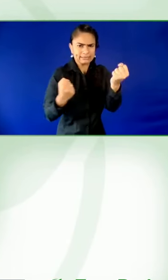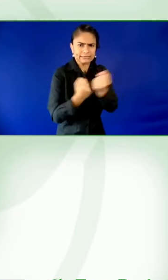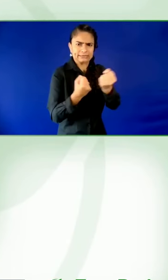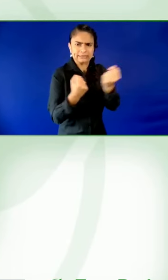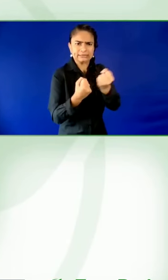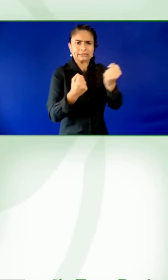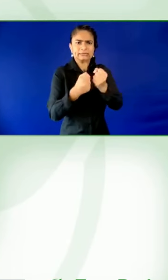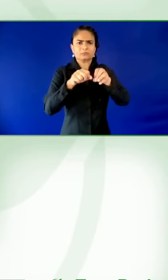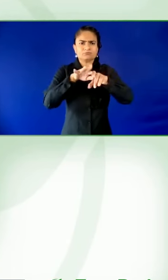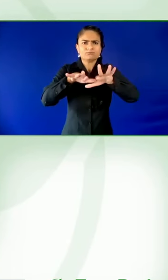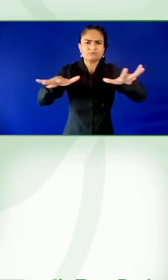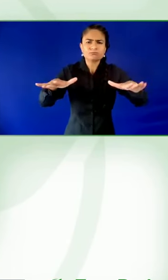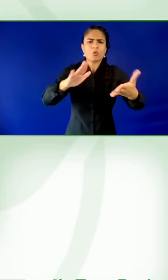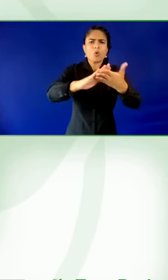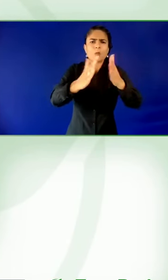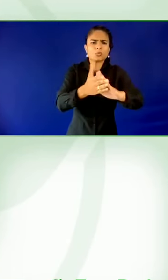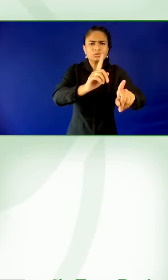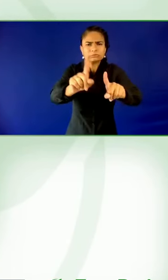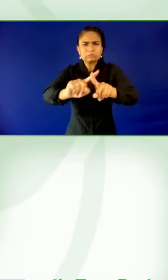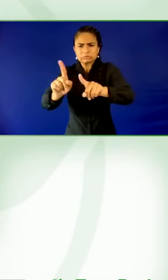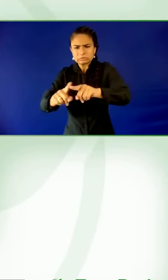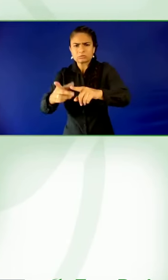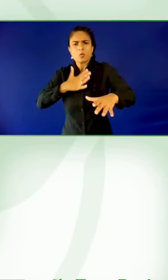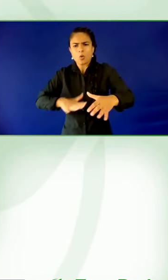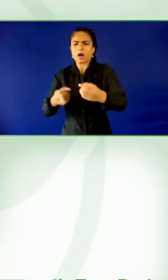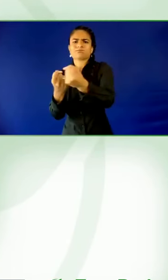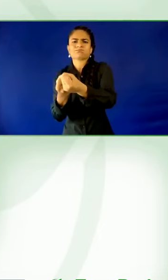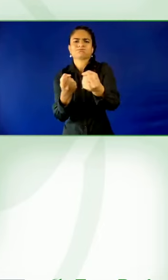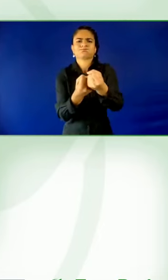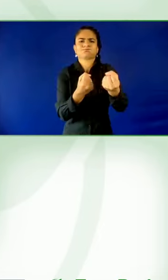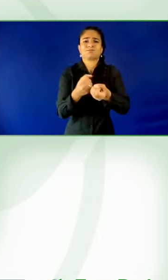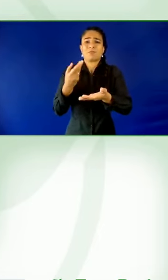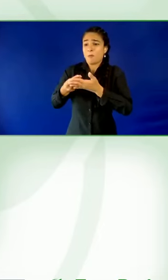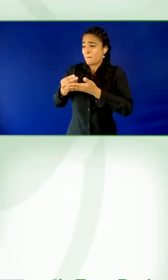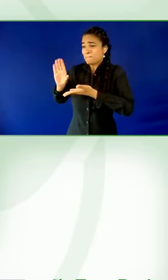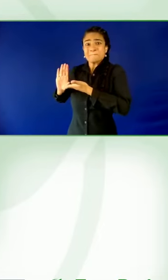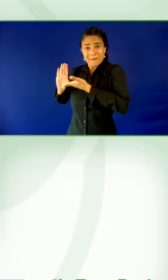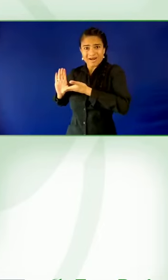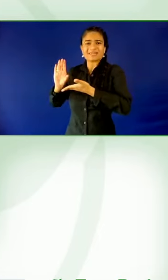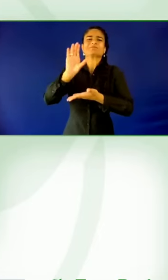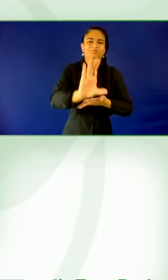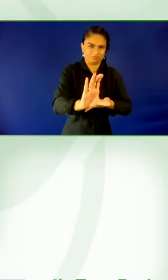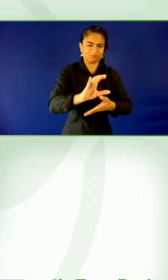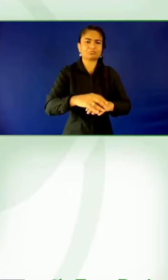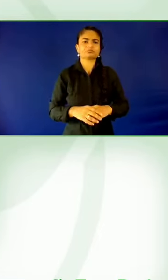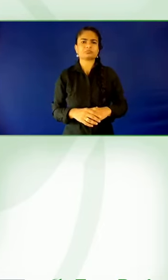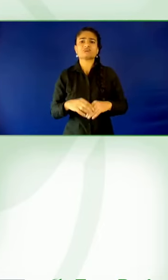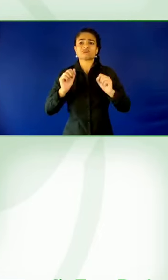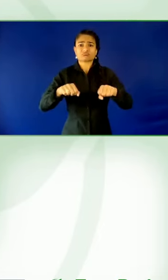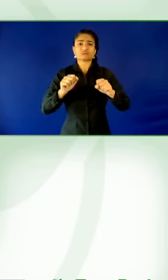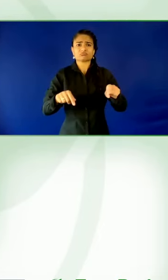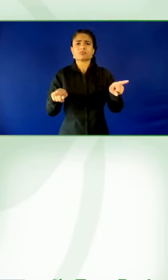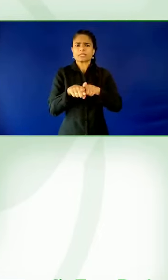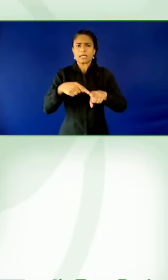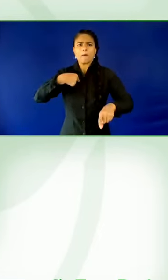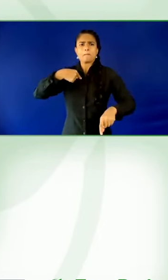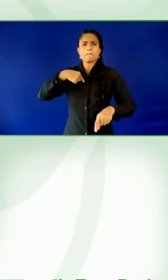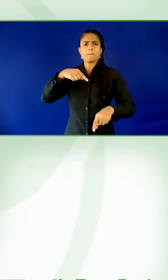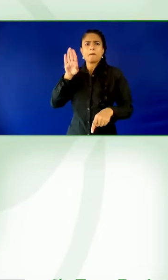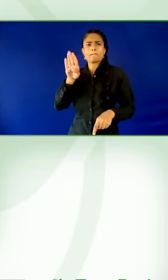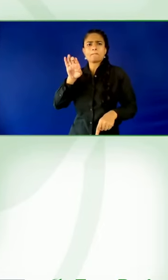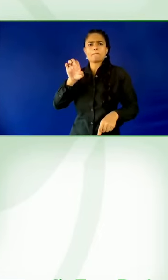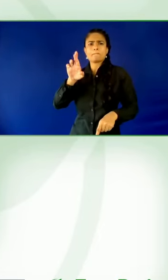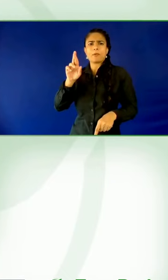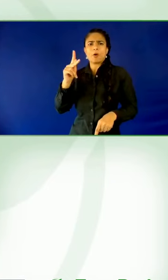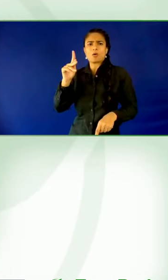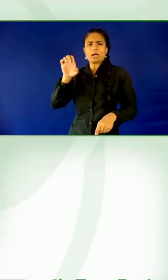supported a hundred million pounds of giving to a variety of organizations tackling things predominantly around COVID. But we made sure that